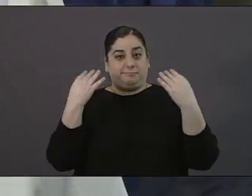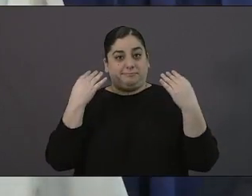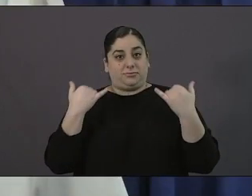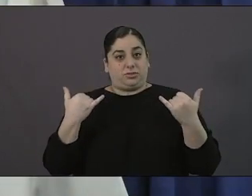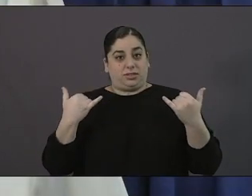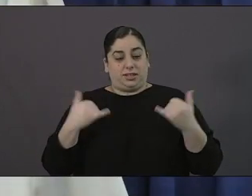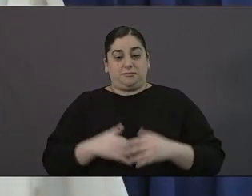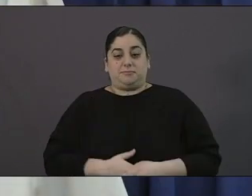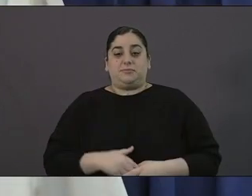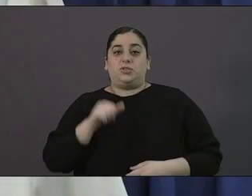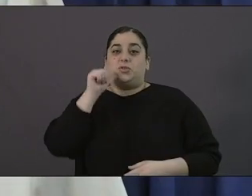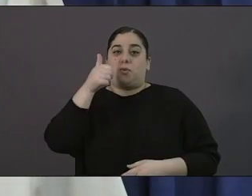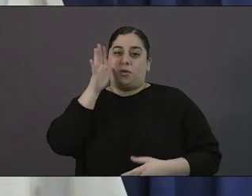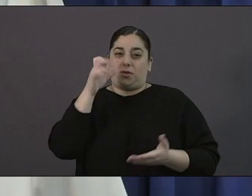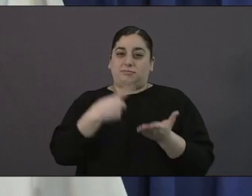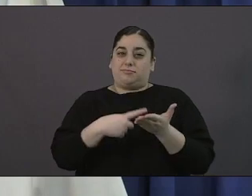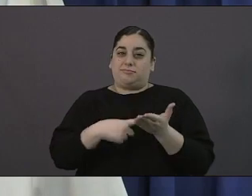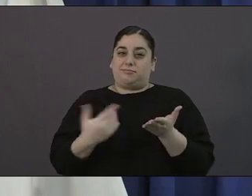we're going listening to everybody tomorrow you